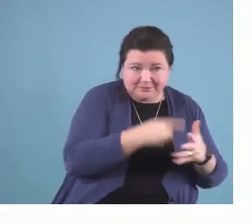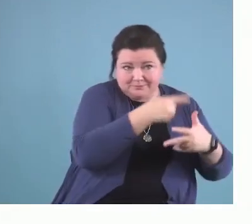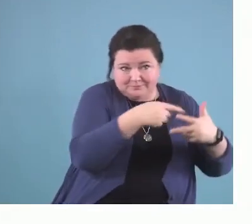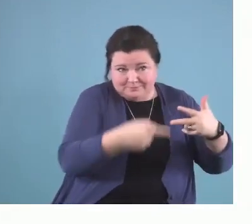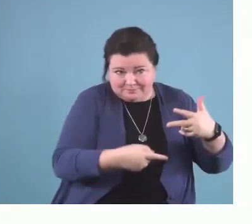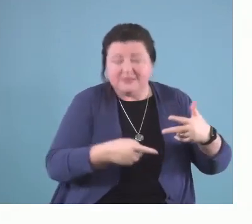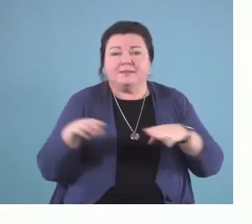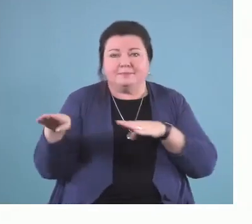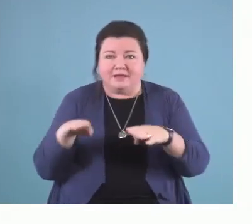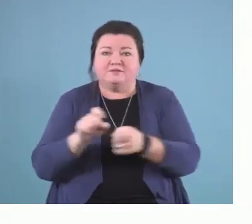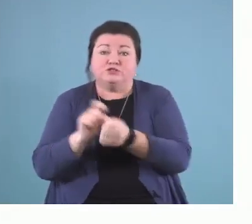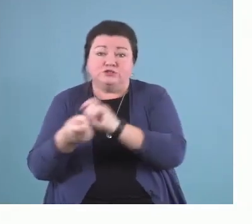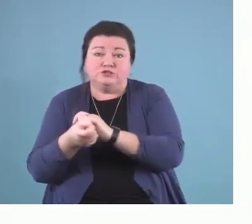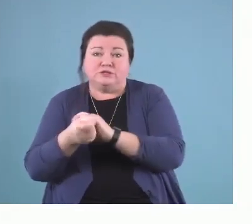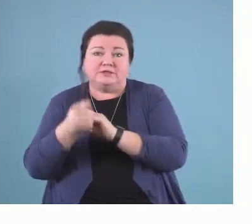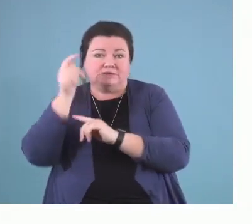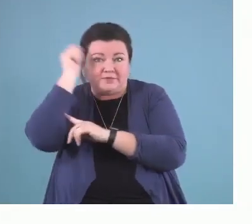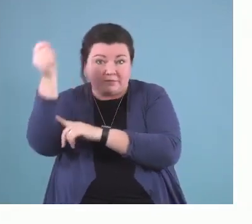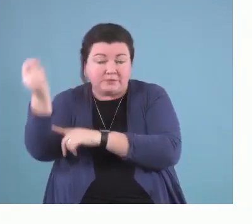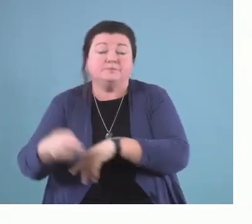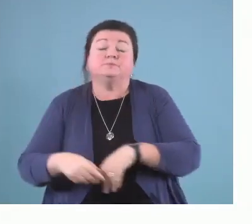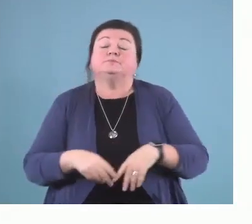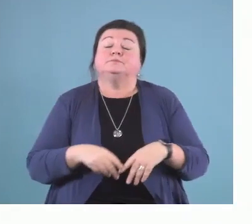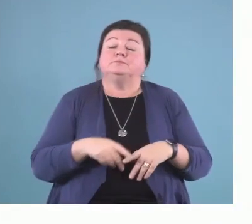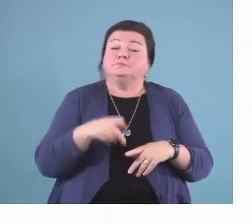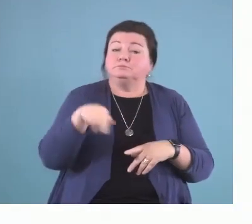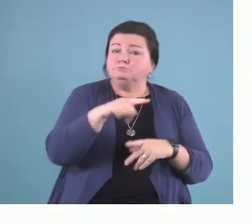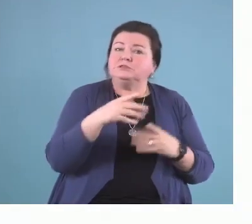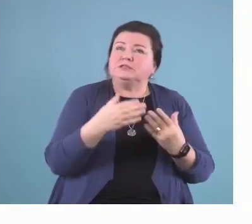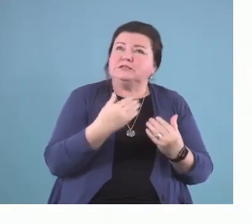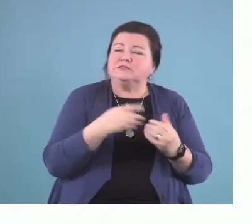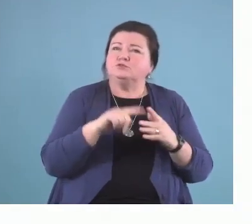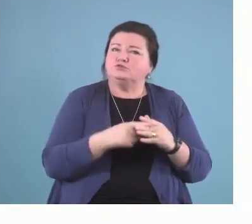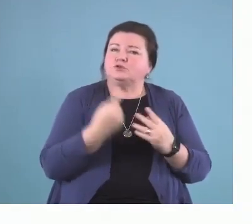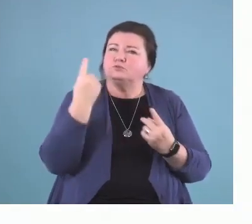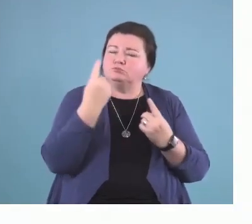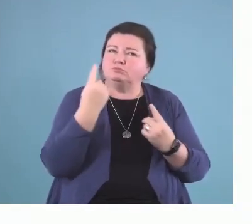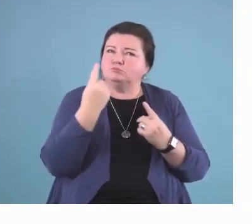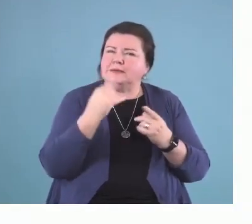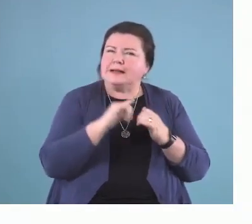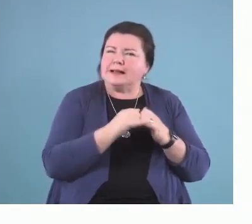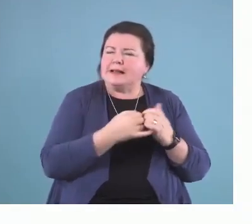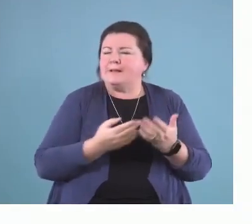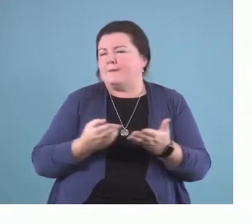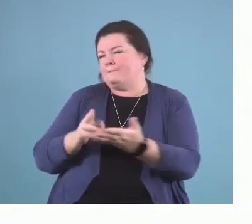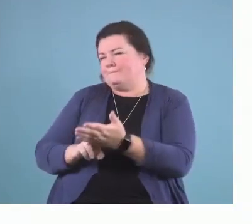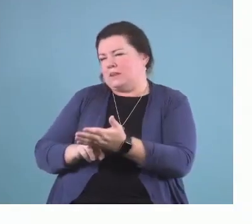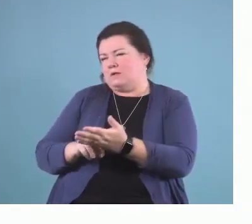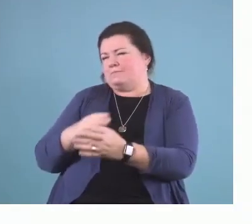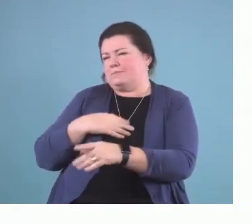and a very easy way for you to start to think about how would I apply this in my work.